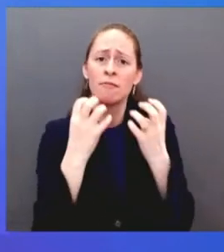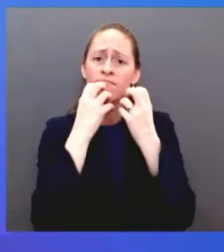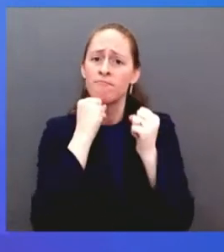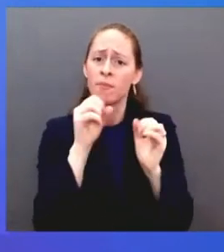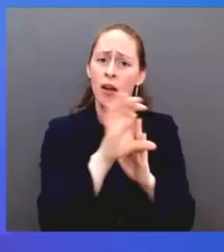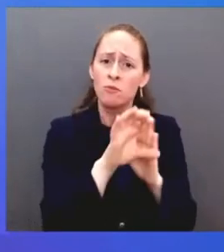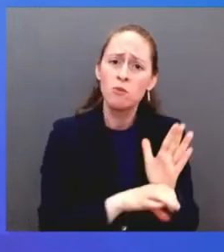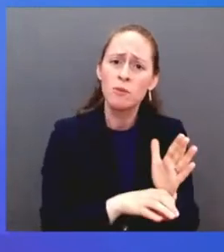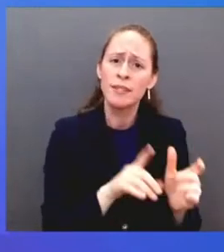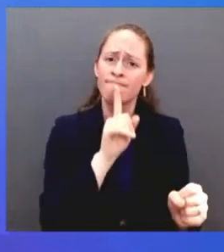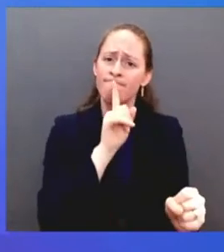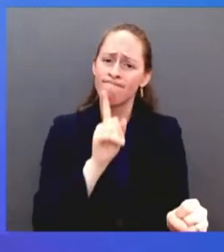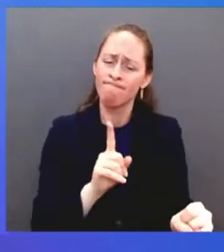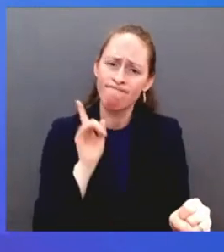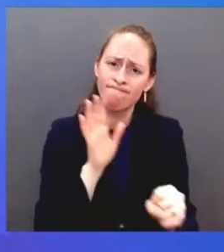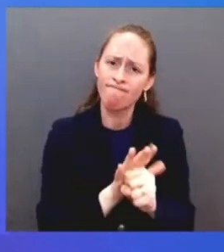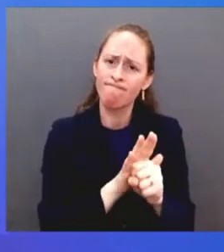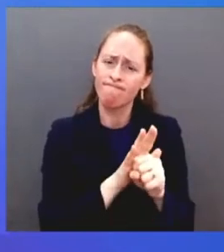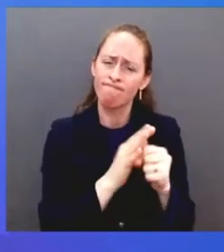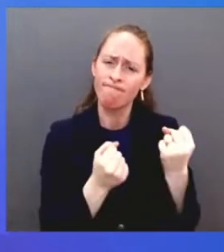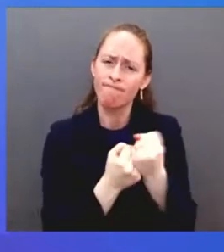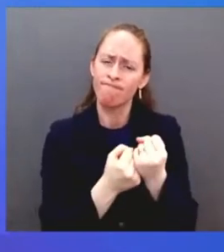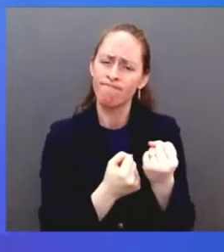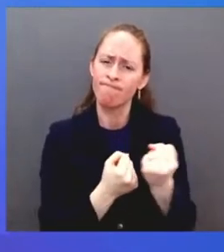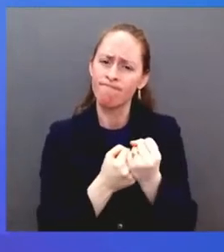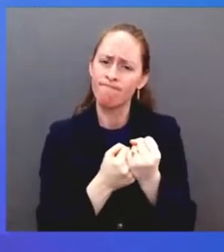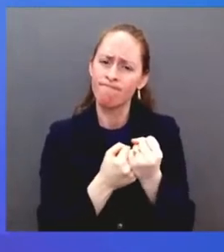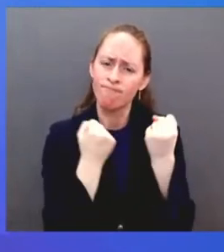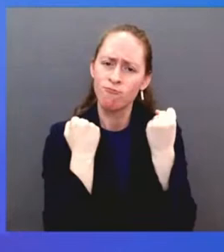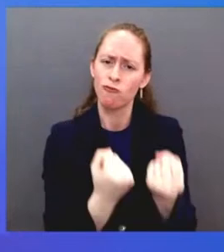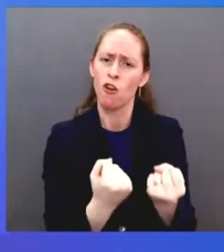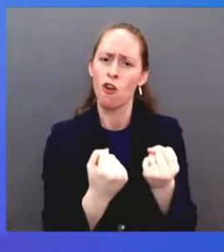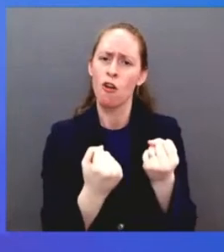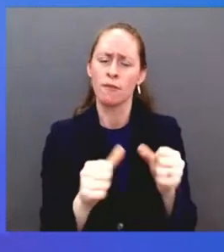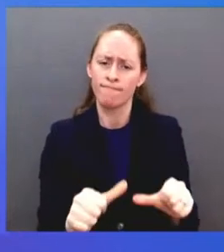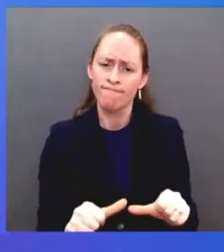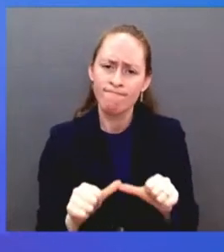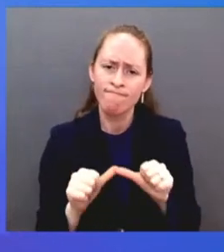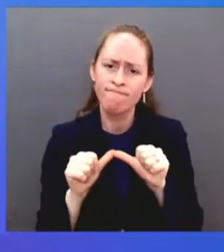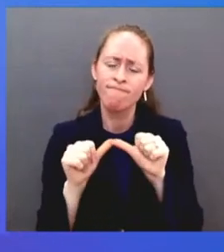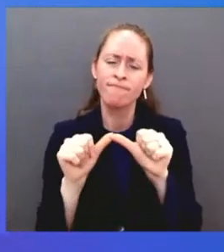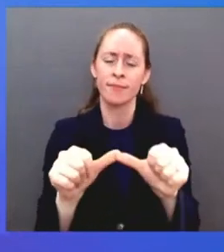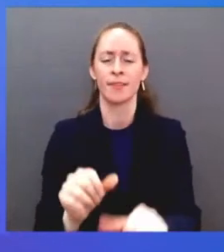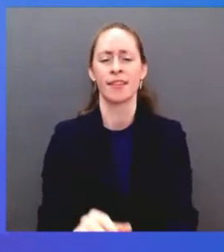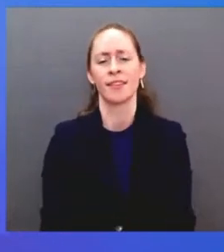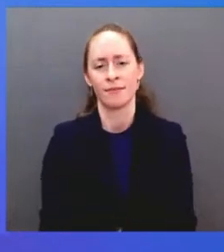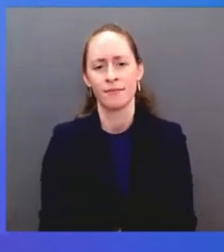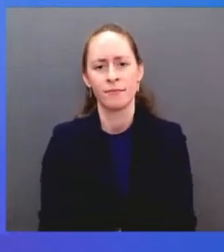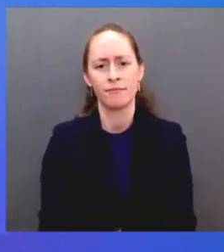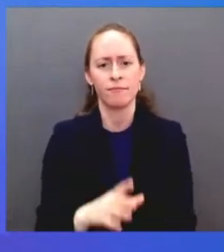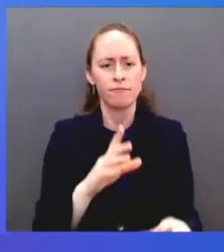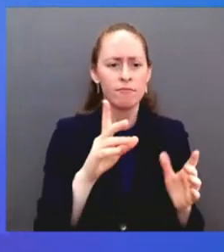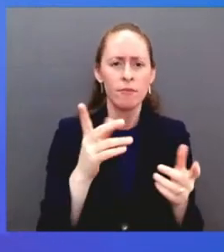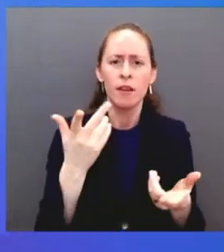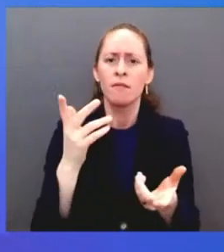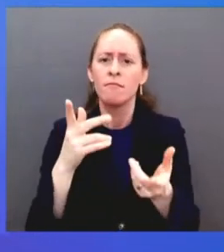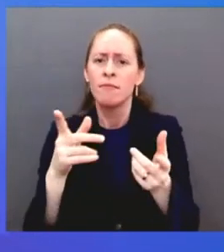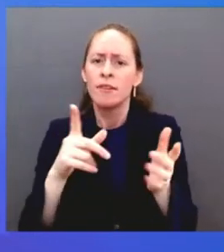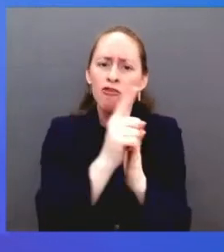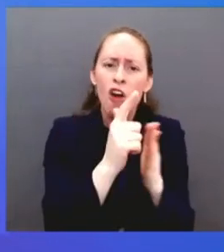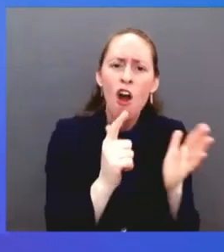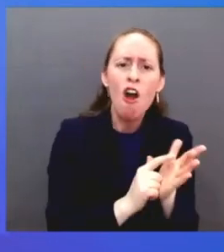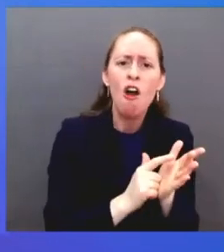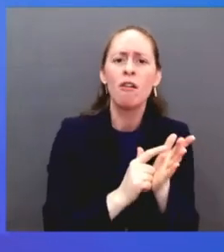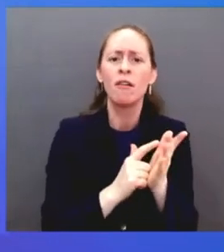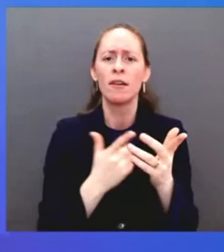principles upon which this great nation was founded, will inspire future generations of Americans.